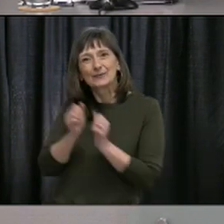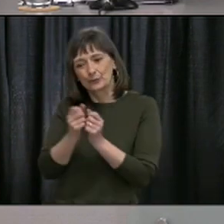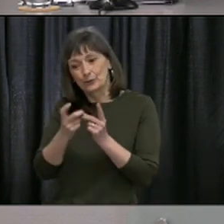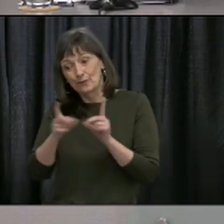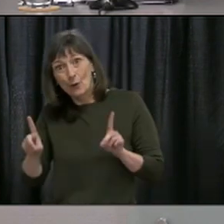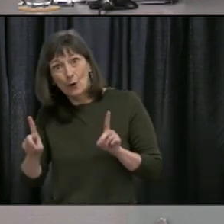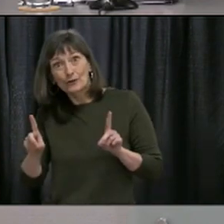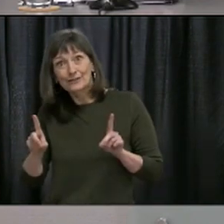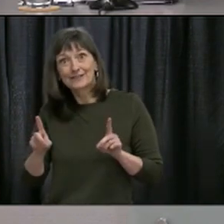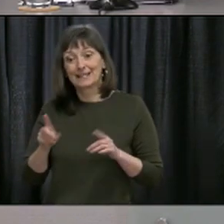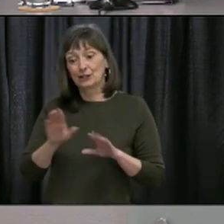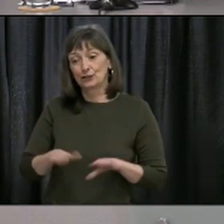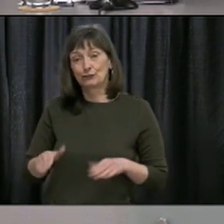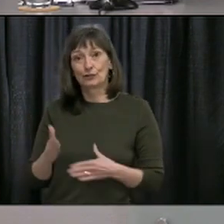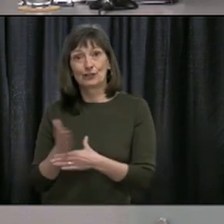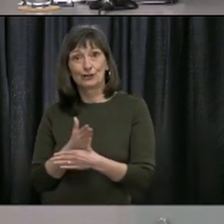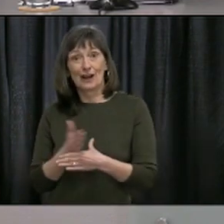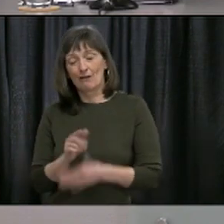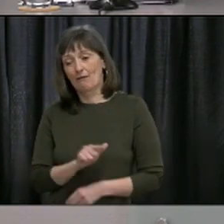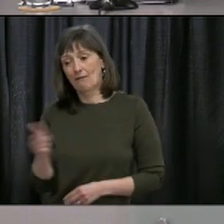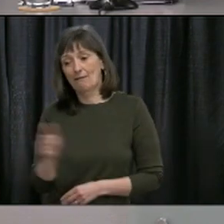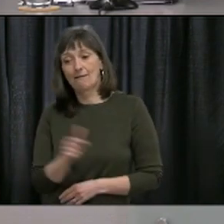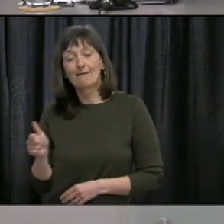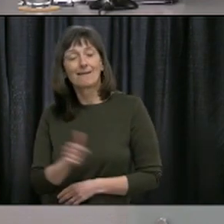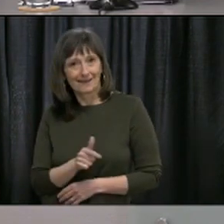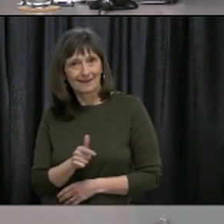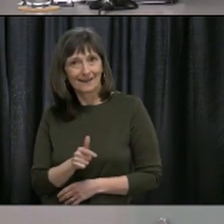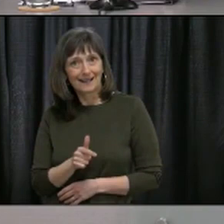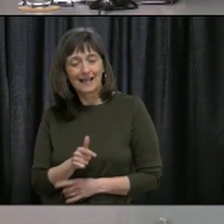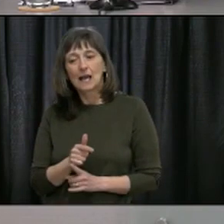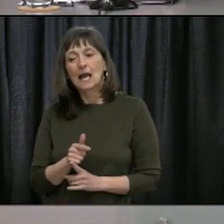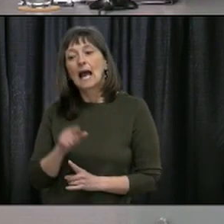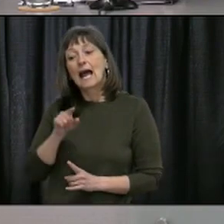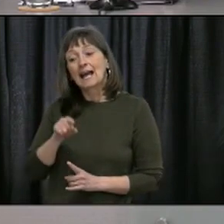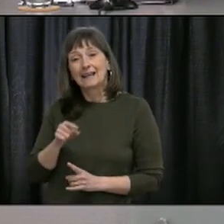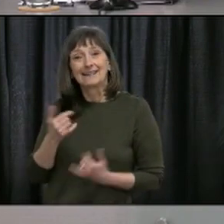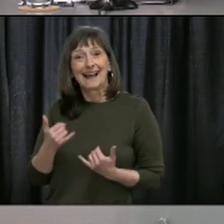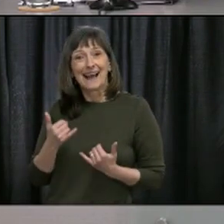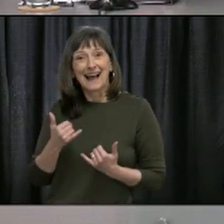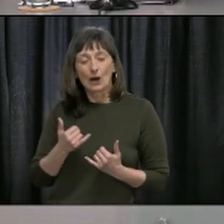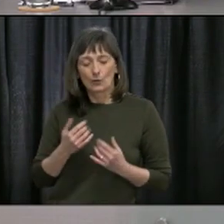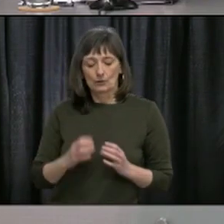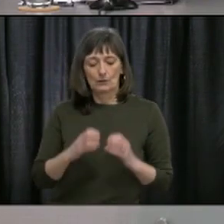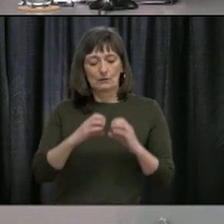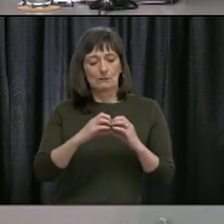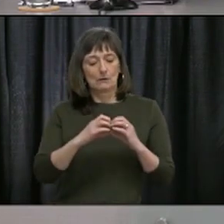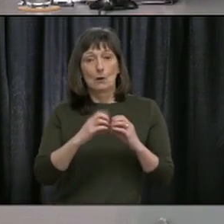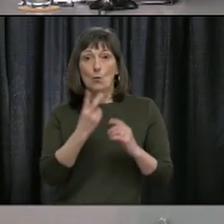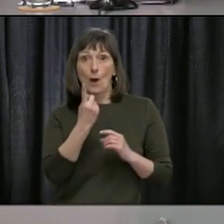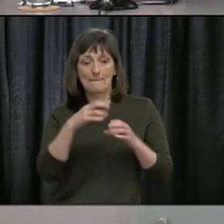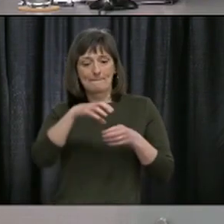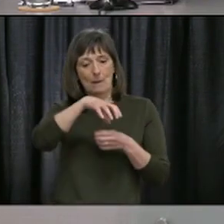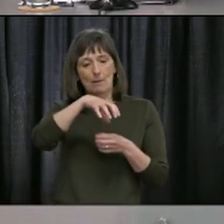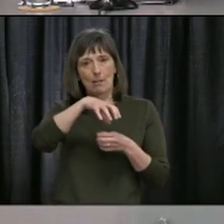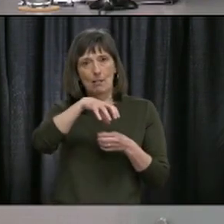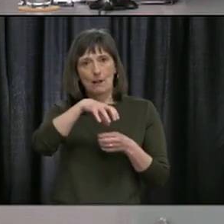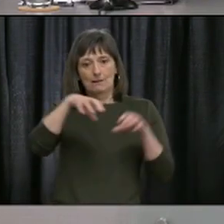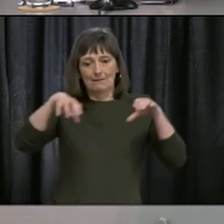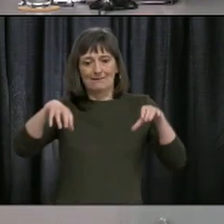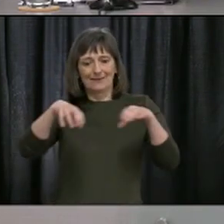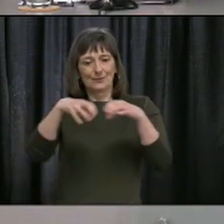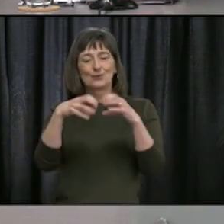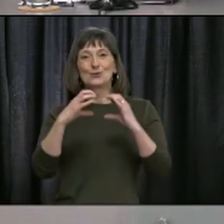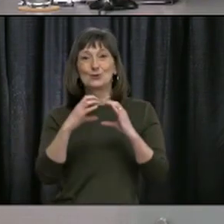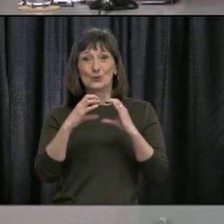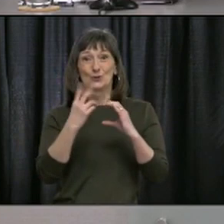when it comes to the bubble that the idea is to have one bubble become two, not two become four. What do you say to those that